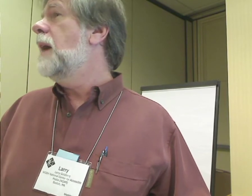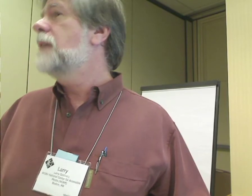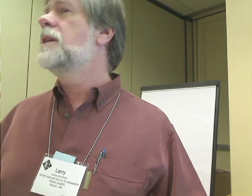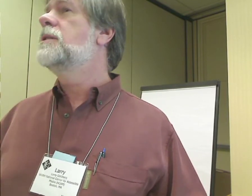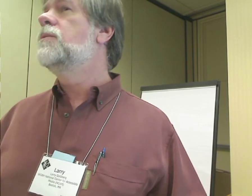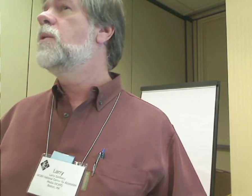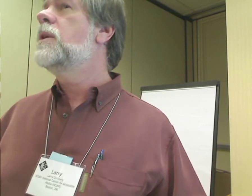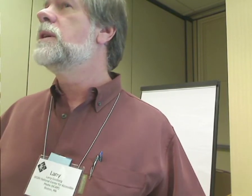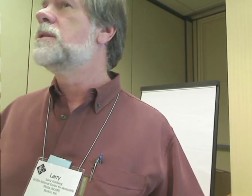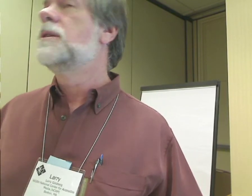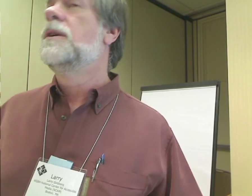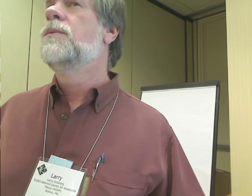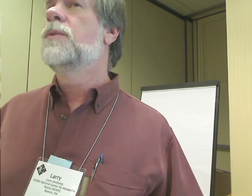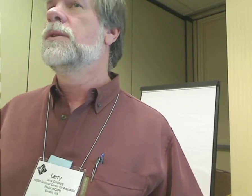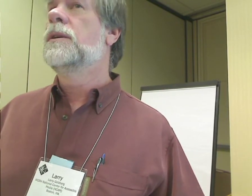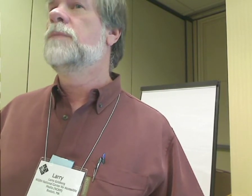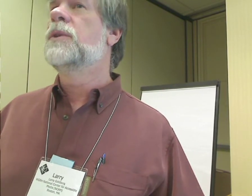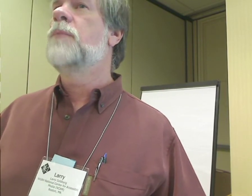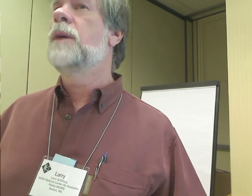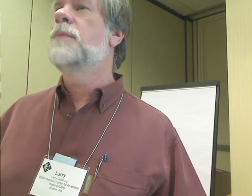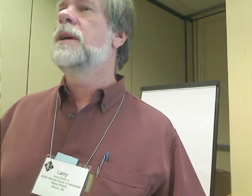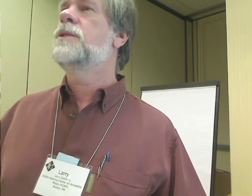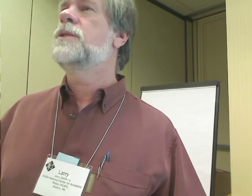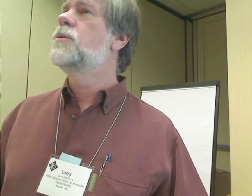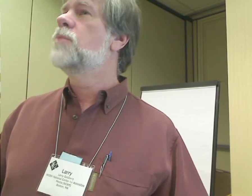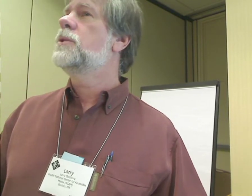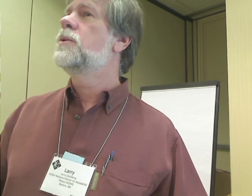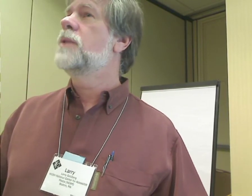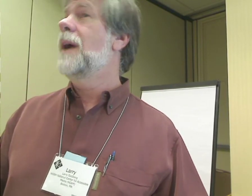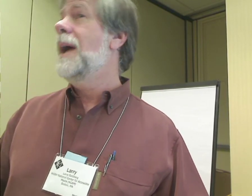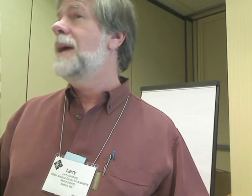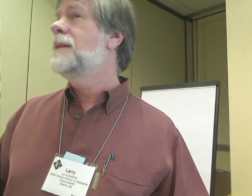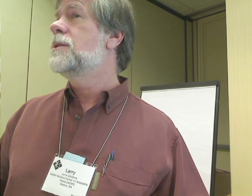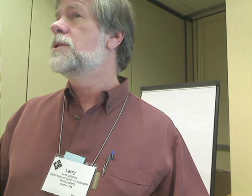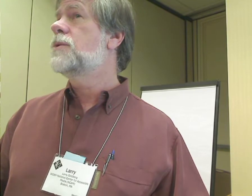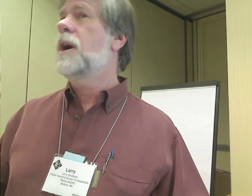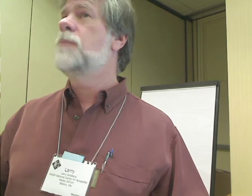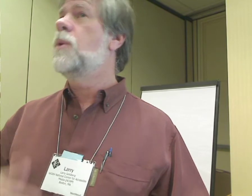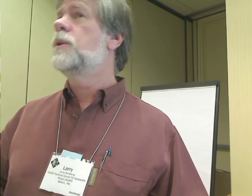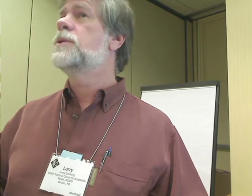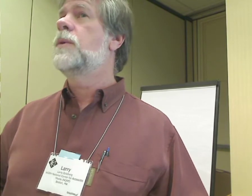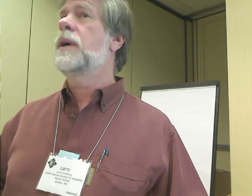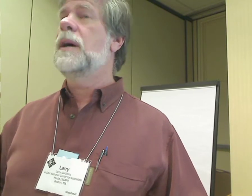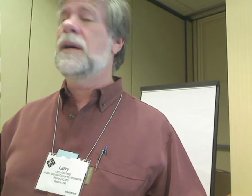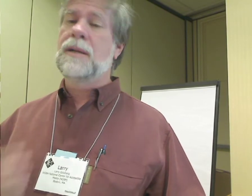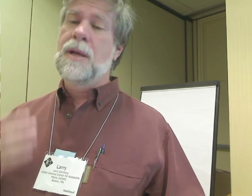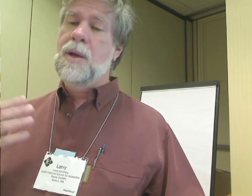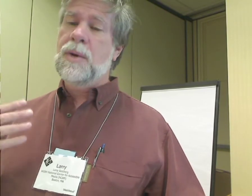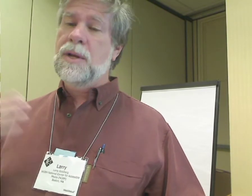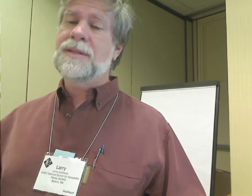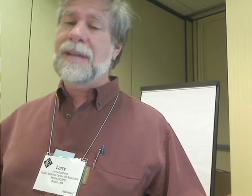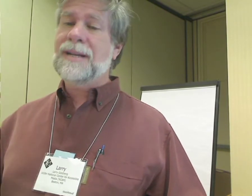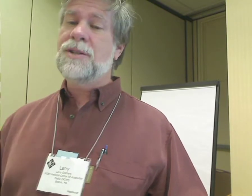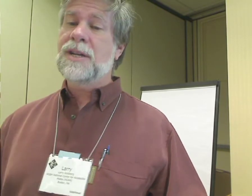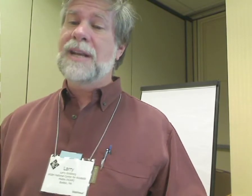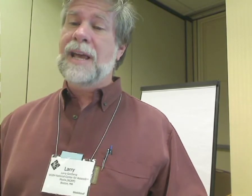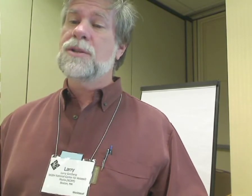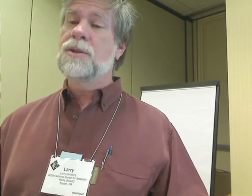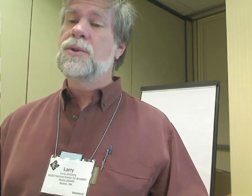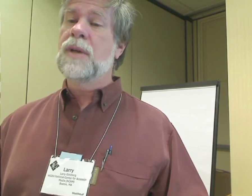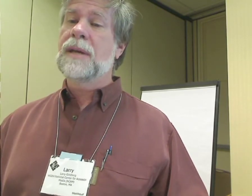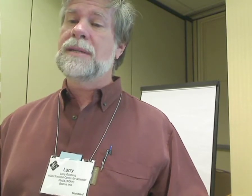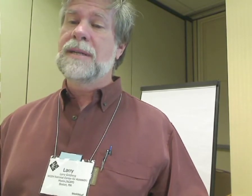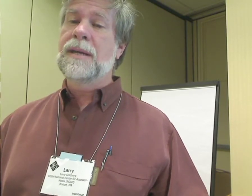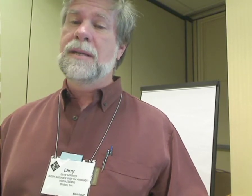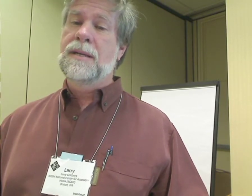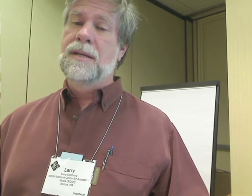using an accented voice for the immigrant populations who brought you there and to describe all that's going on. Well, you know the technology can